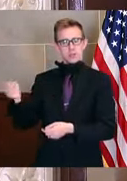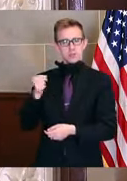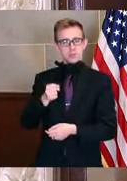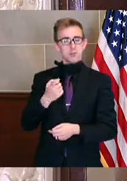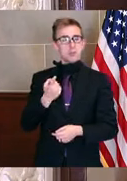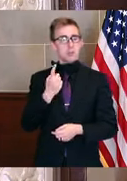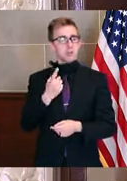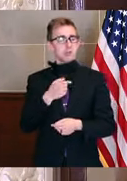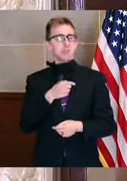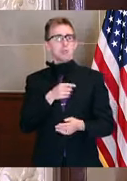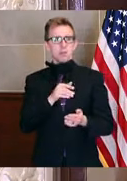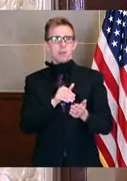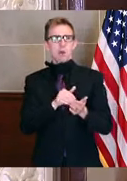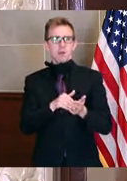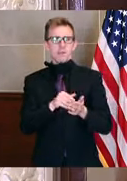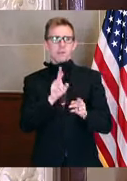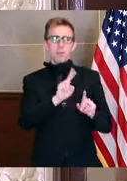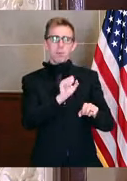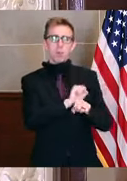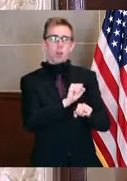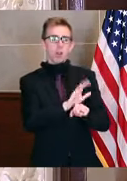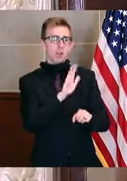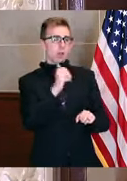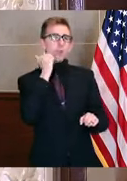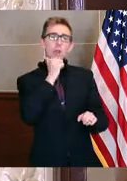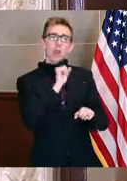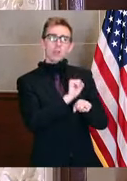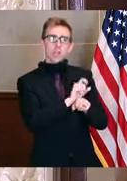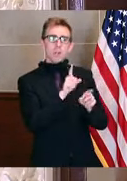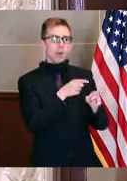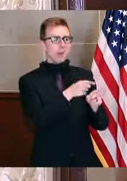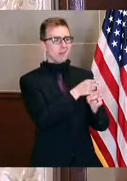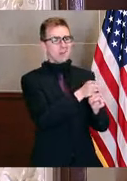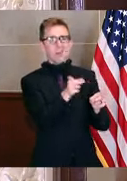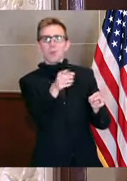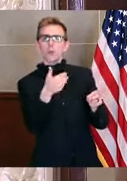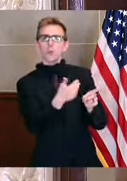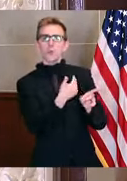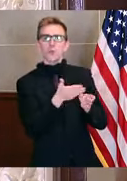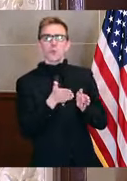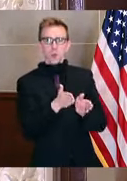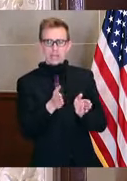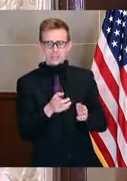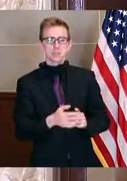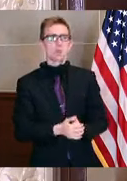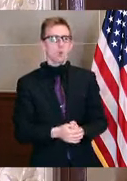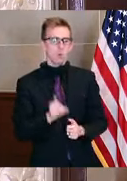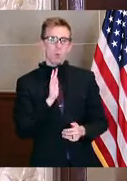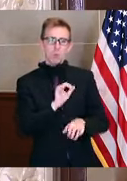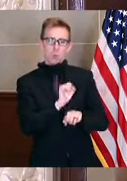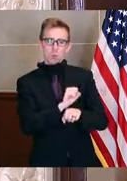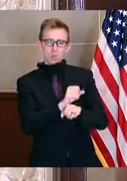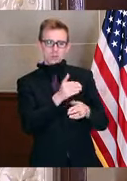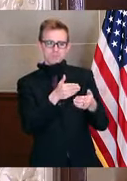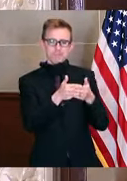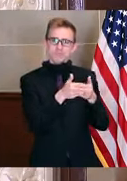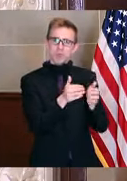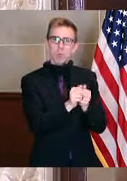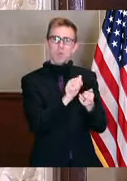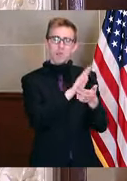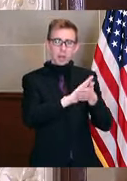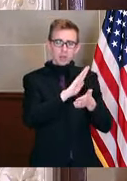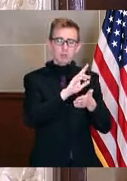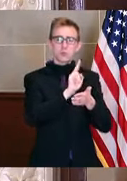is a lot of people are working in things that are adjacent to their day job, but they're helping in ways that may be new. So we certainly will be working closely with the colleges and